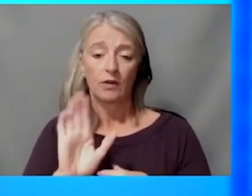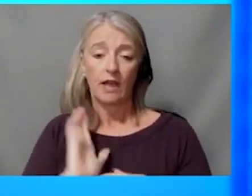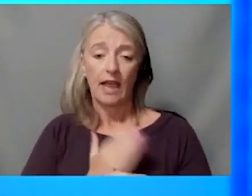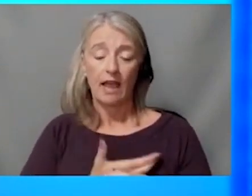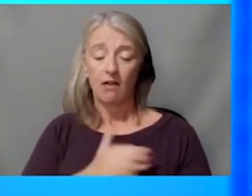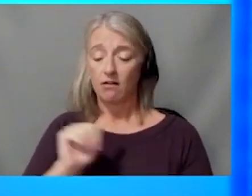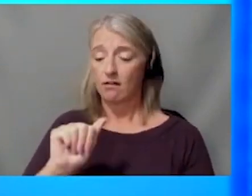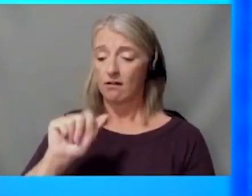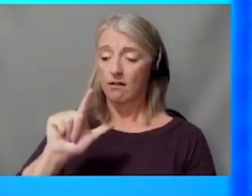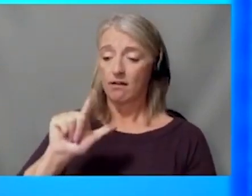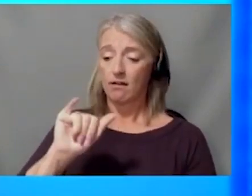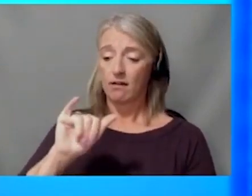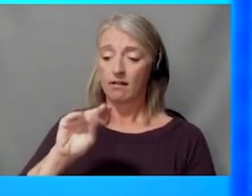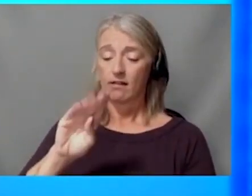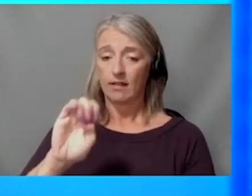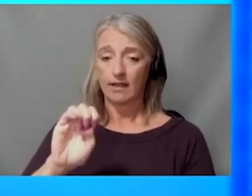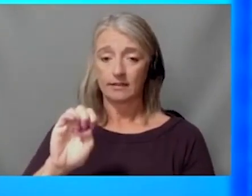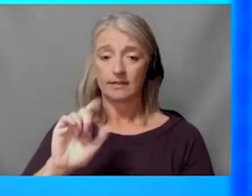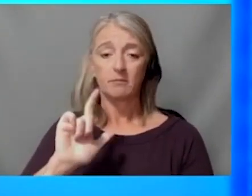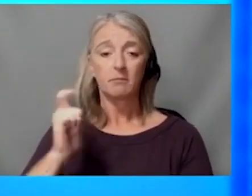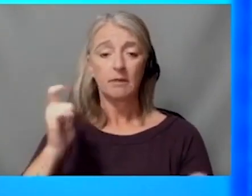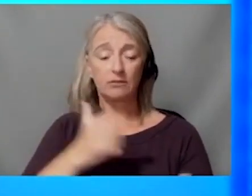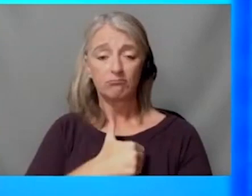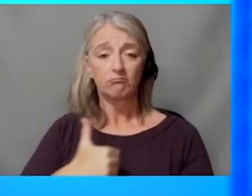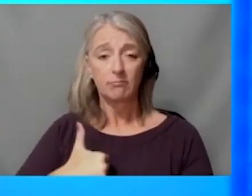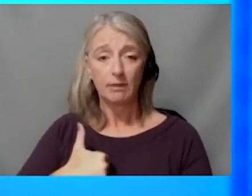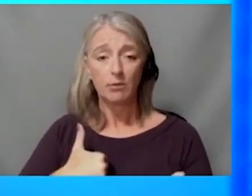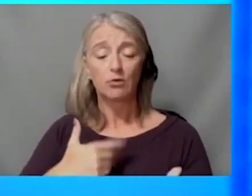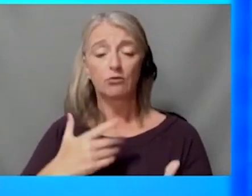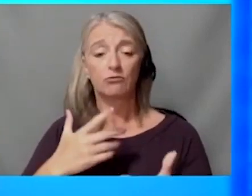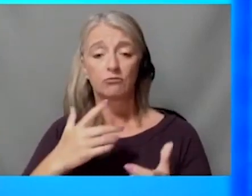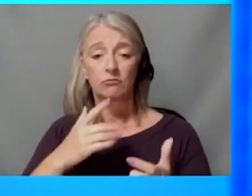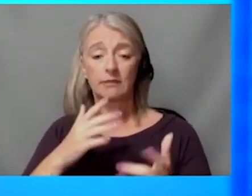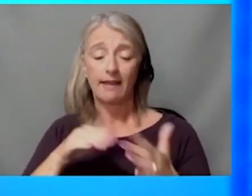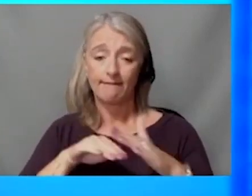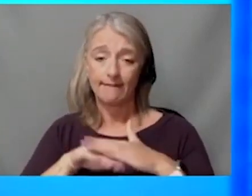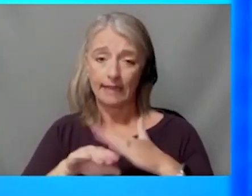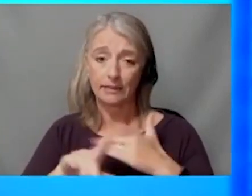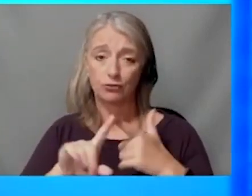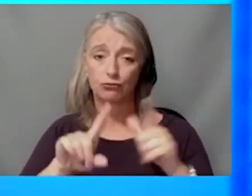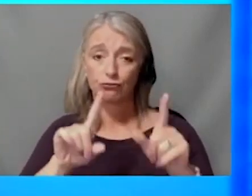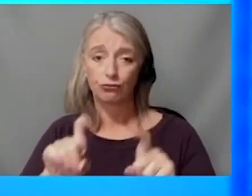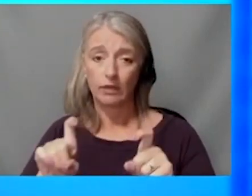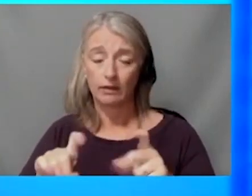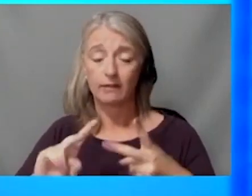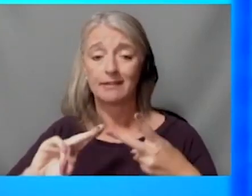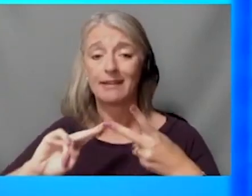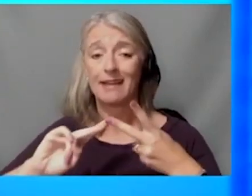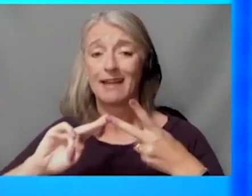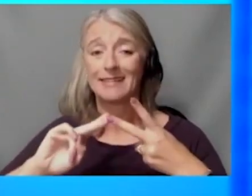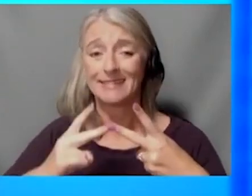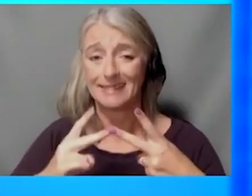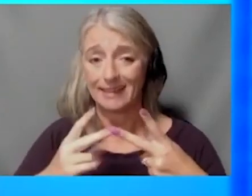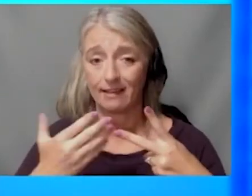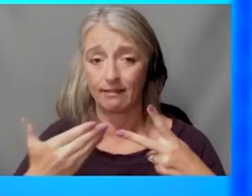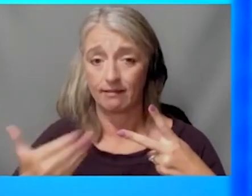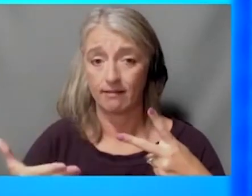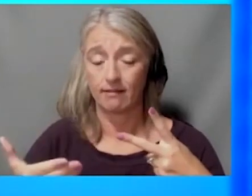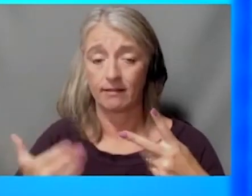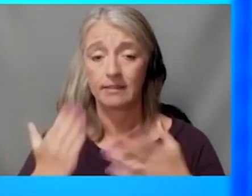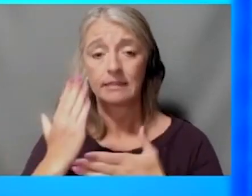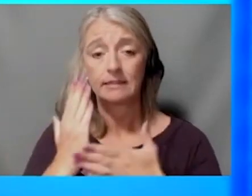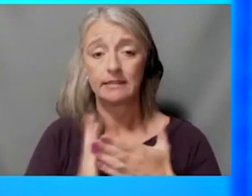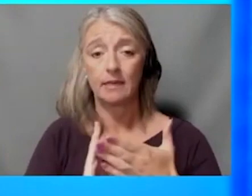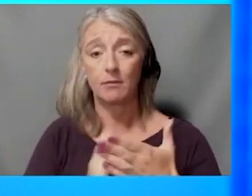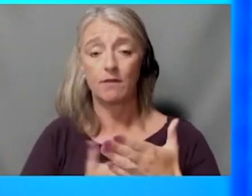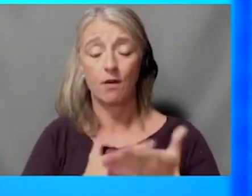And so they have access to trials, which I think is really important for patients. The other aspect is that some of our physicians here from KU actually go